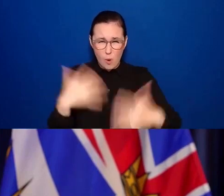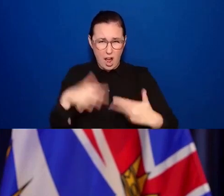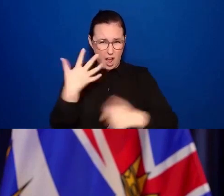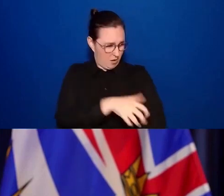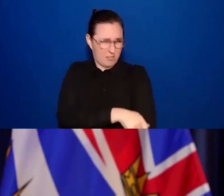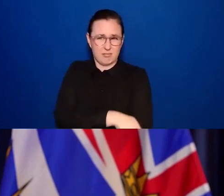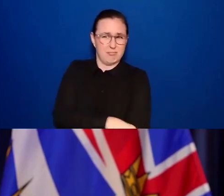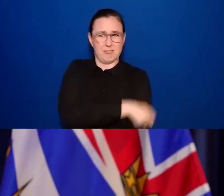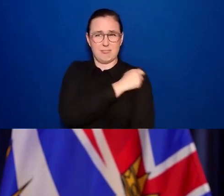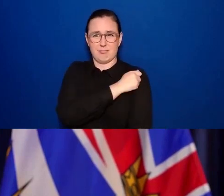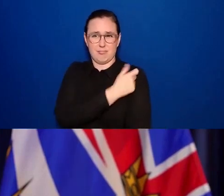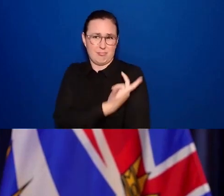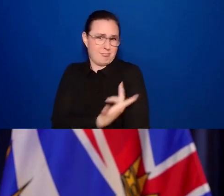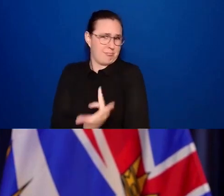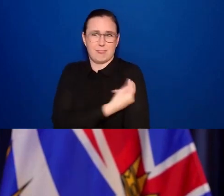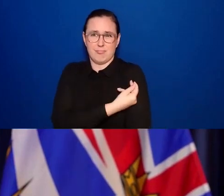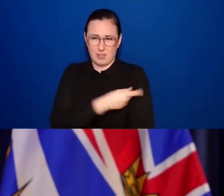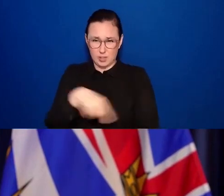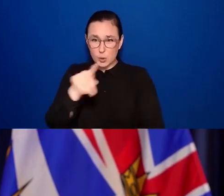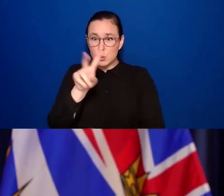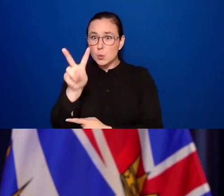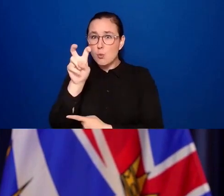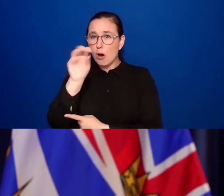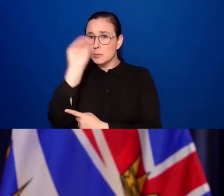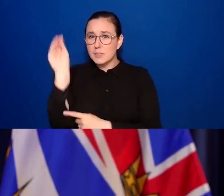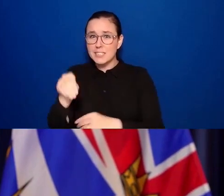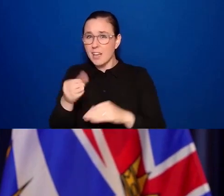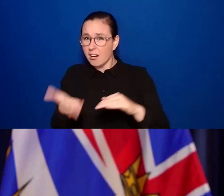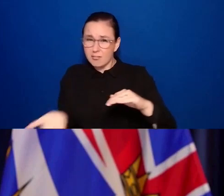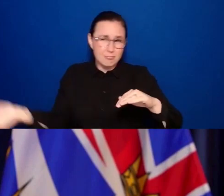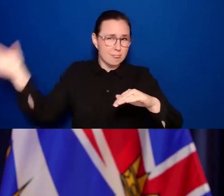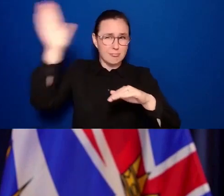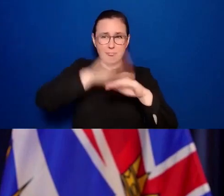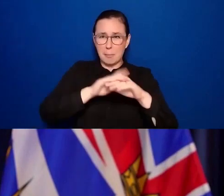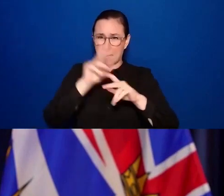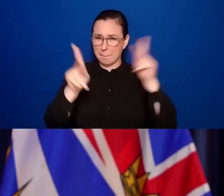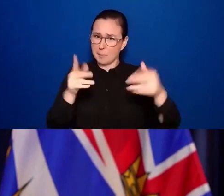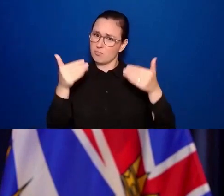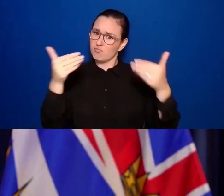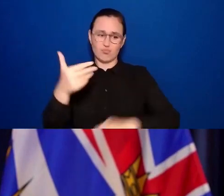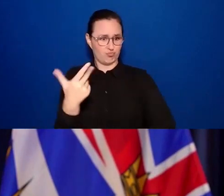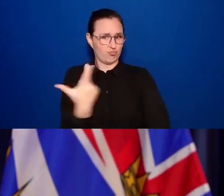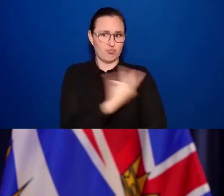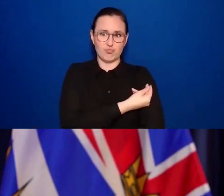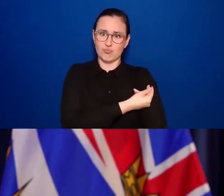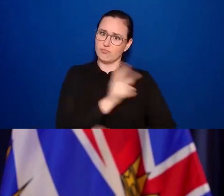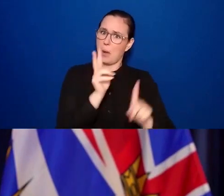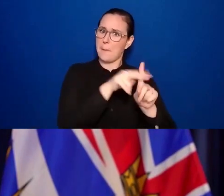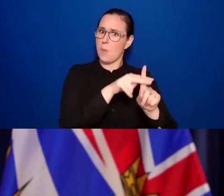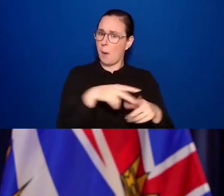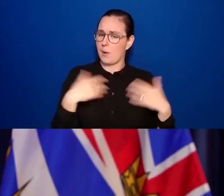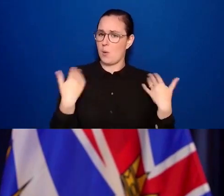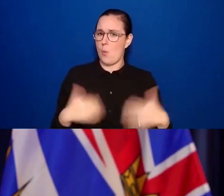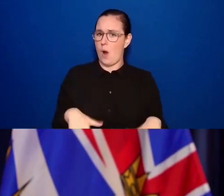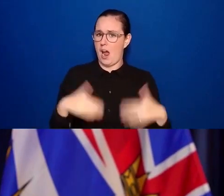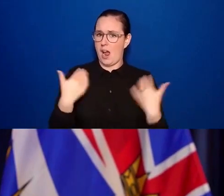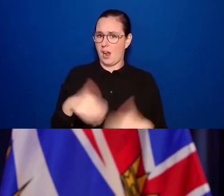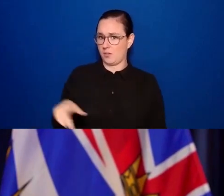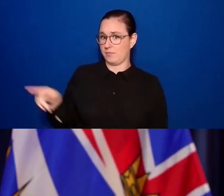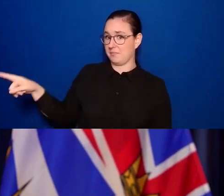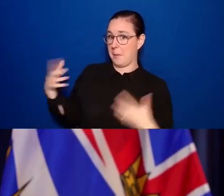in the number of people registered for vaccines. Minister Dix will have the decimal point, but as of today,